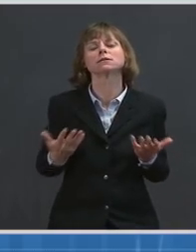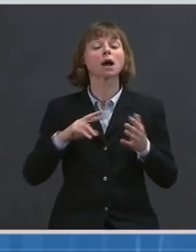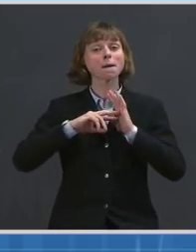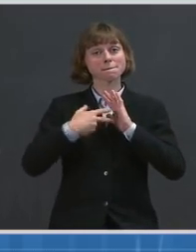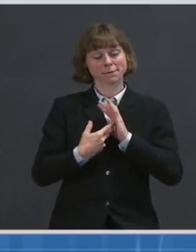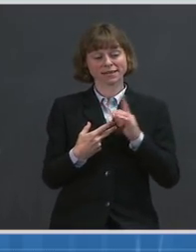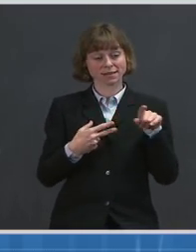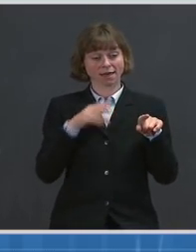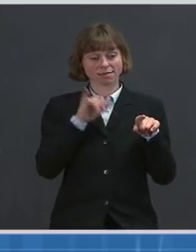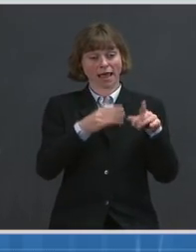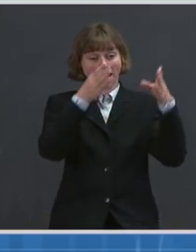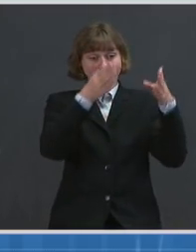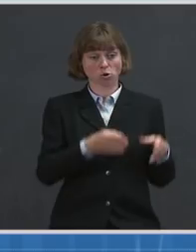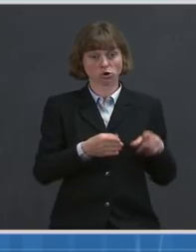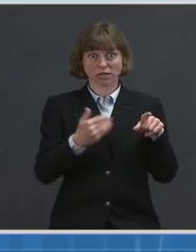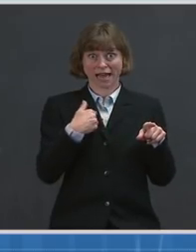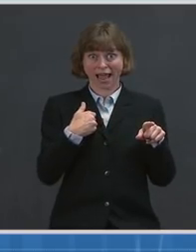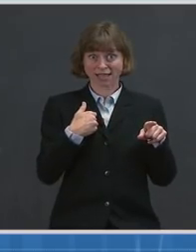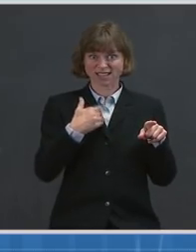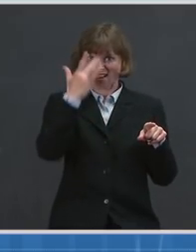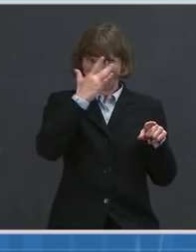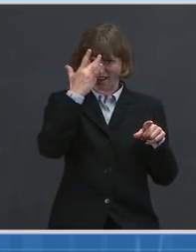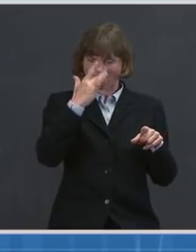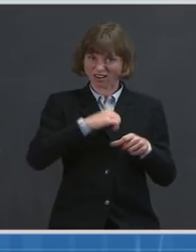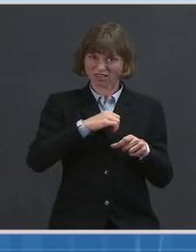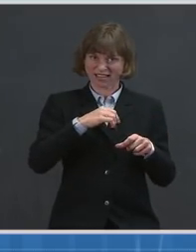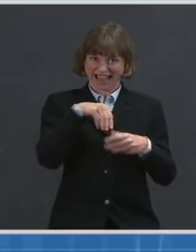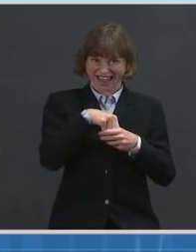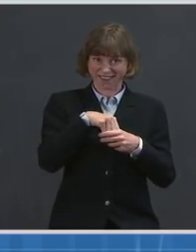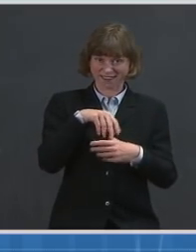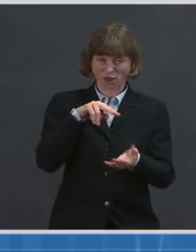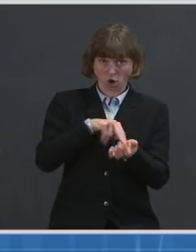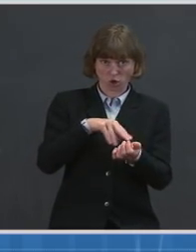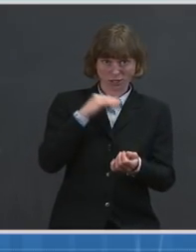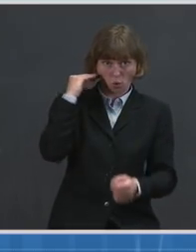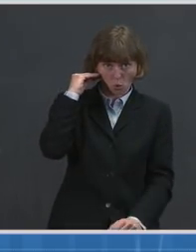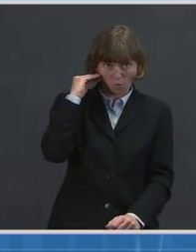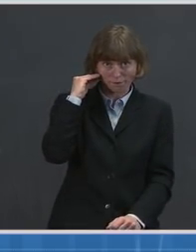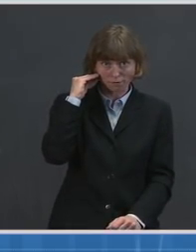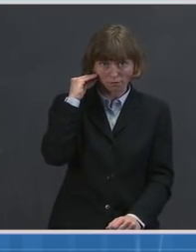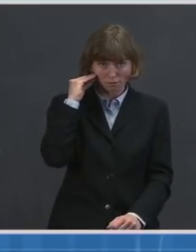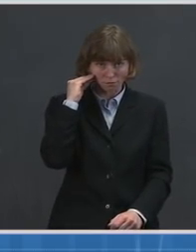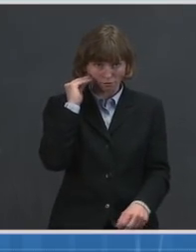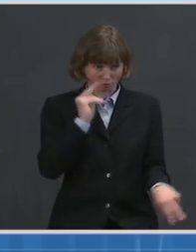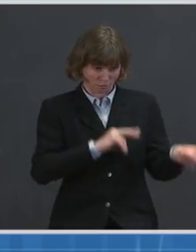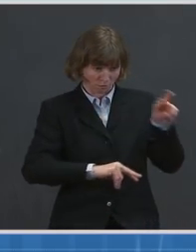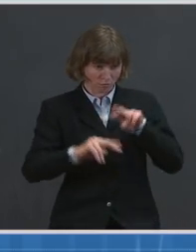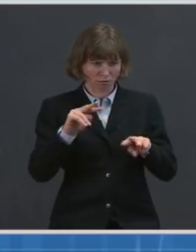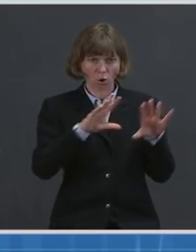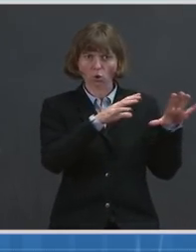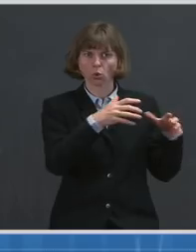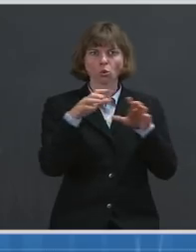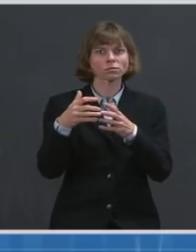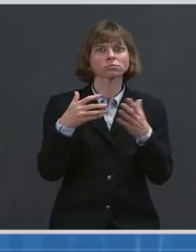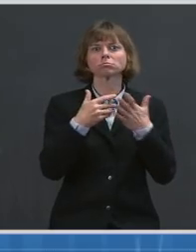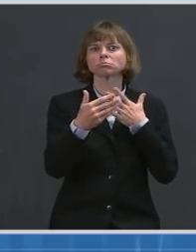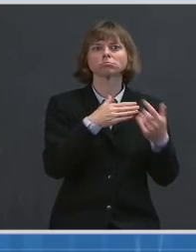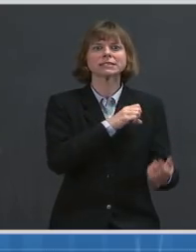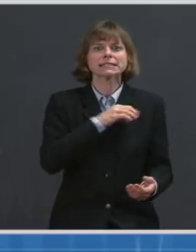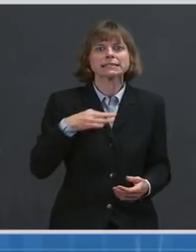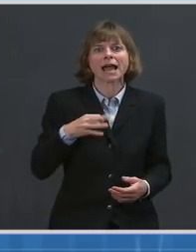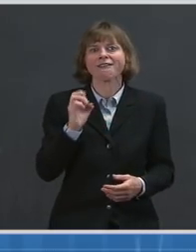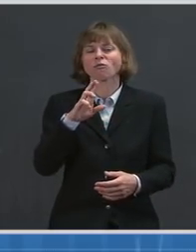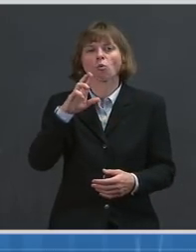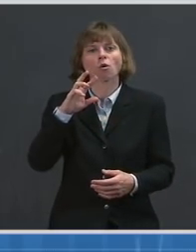have infection in a nursing home and you looked at the groups, be they staff or residents, who were